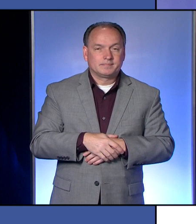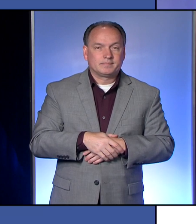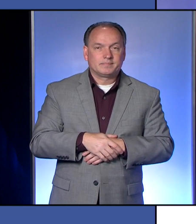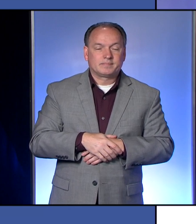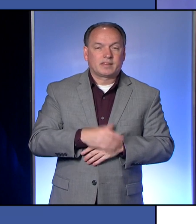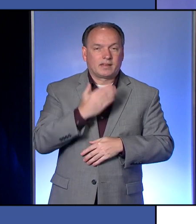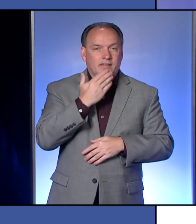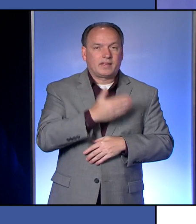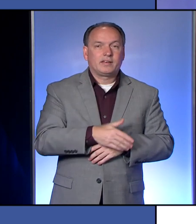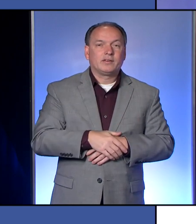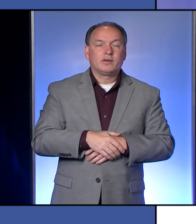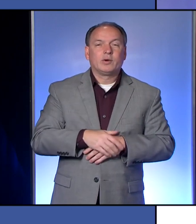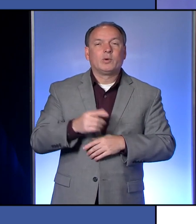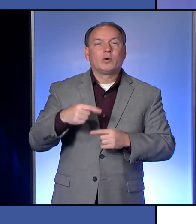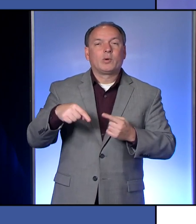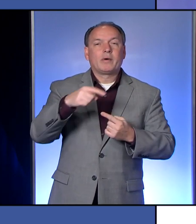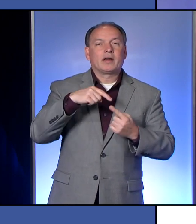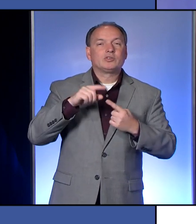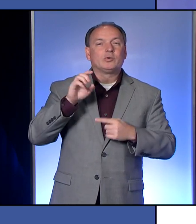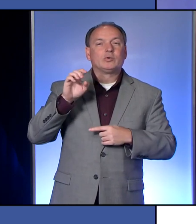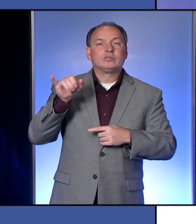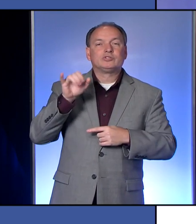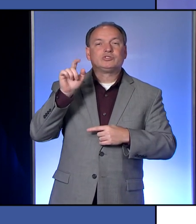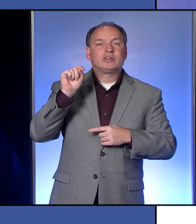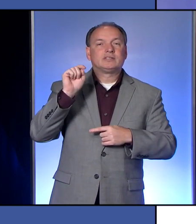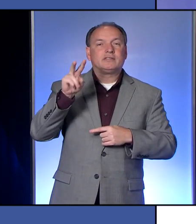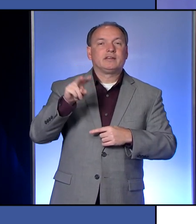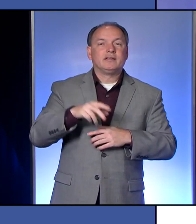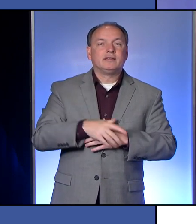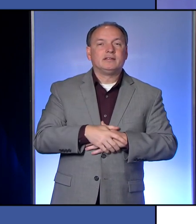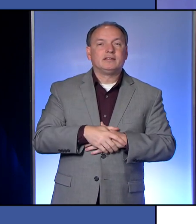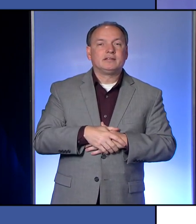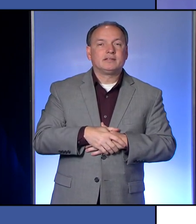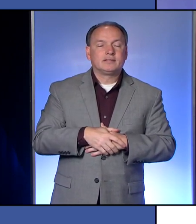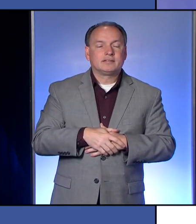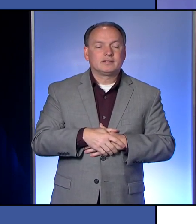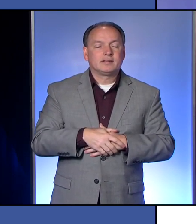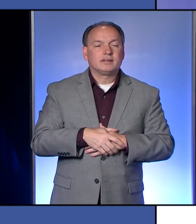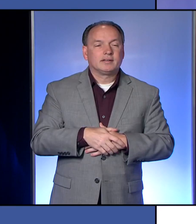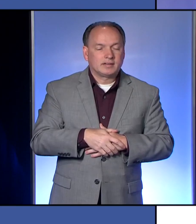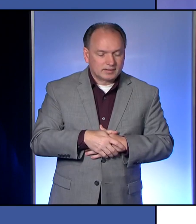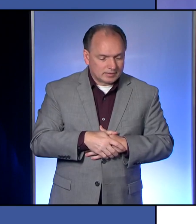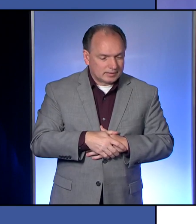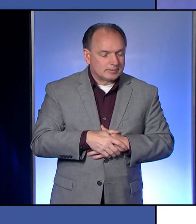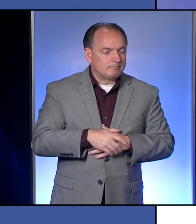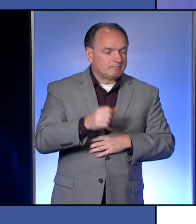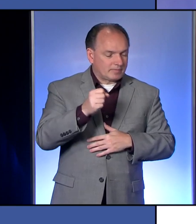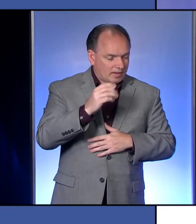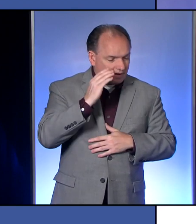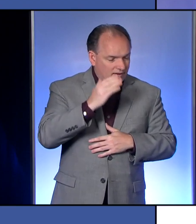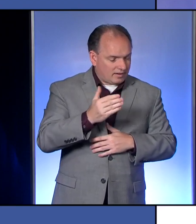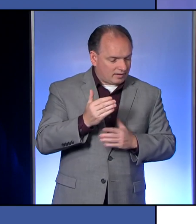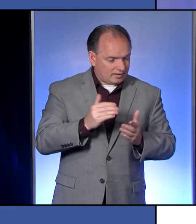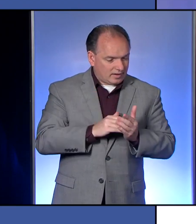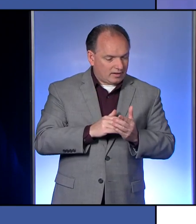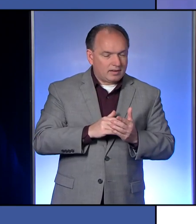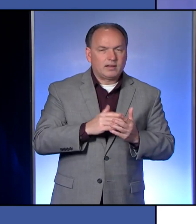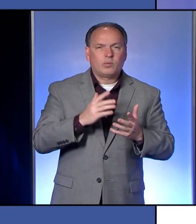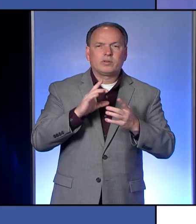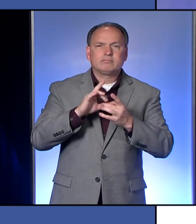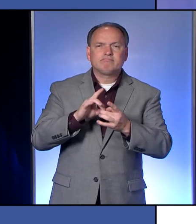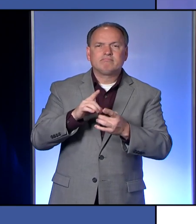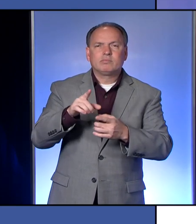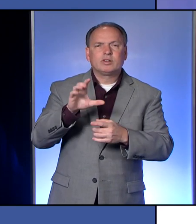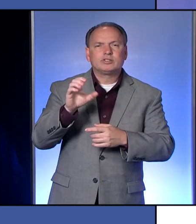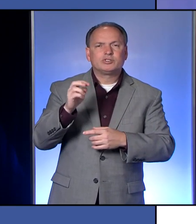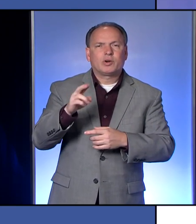Thank you. We'll go back to Jet TV. Yep. Hi, Samir again. So I'll just stick with Char for